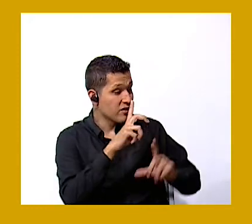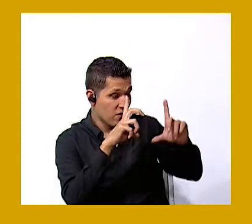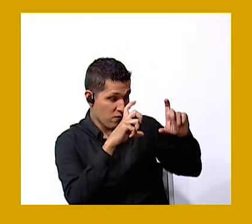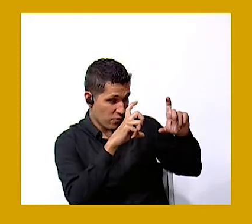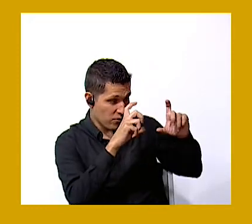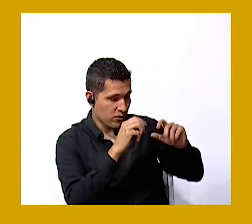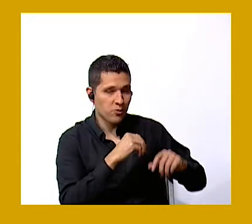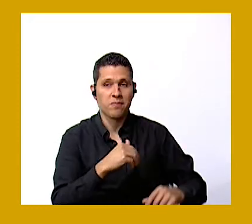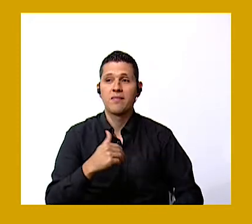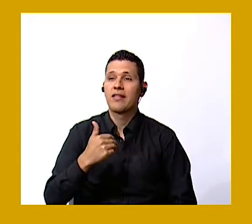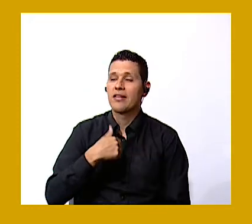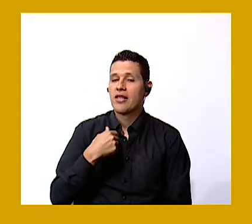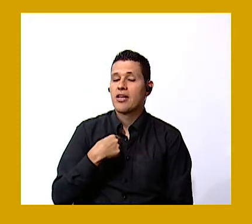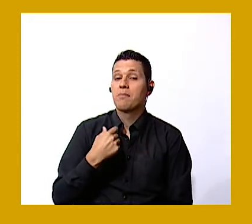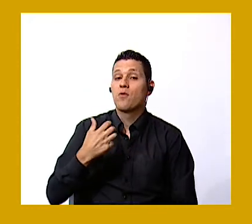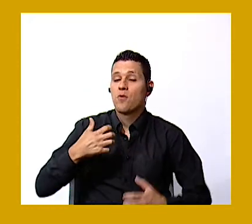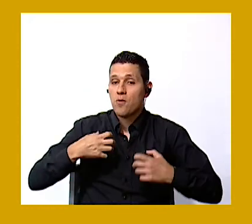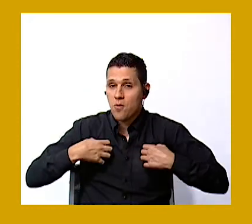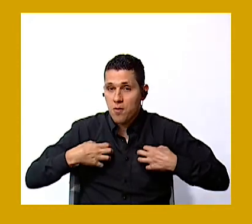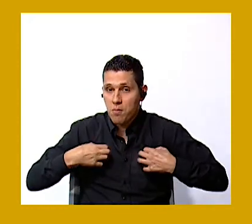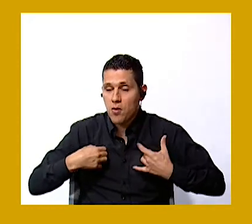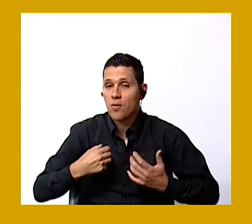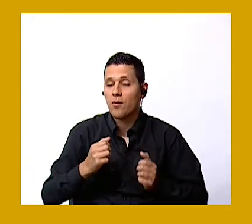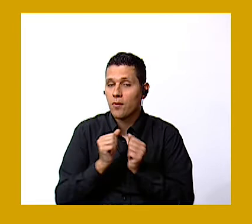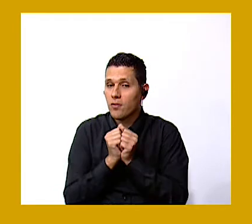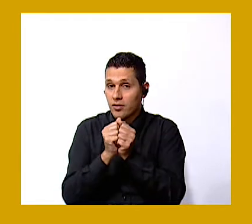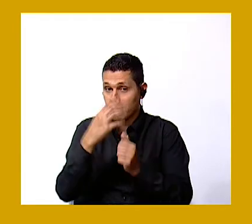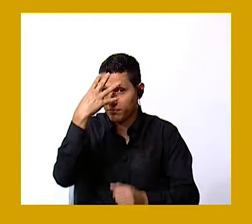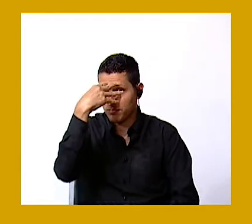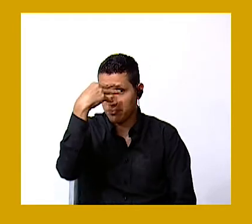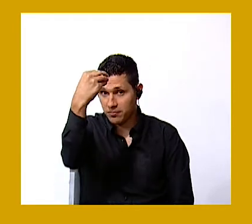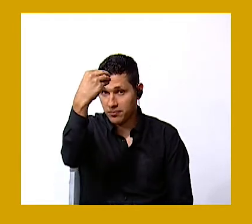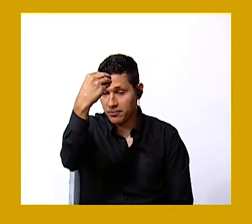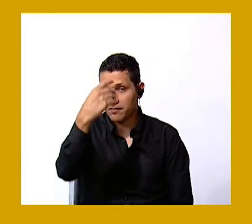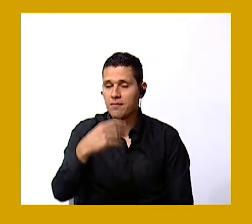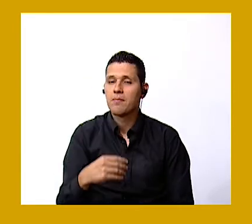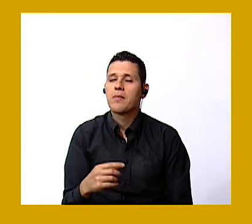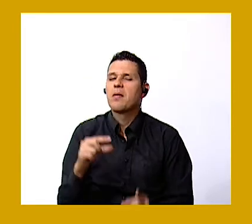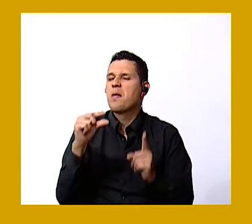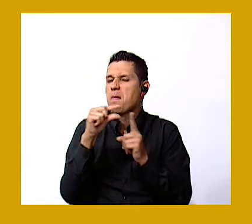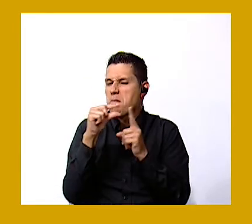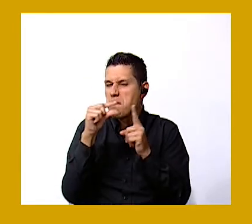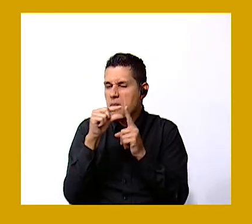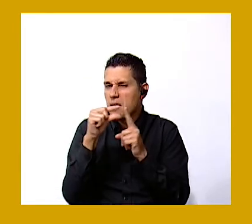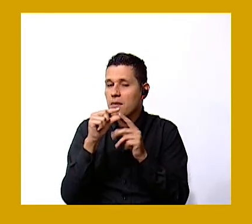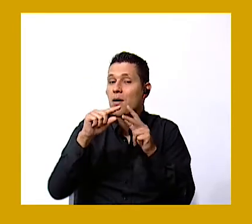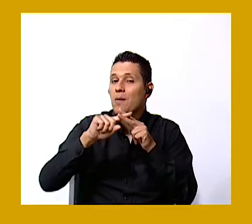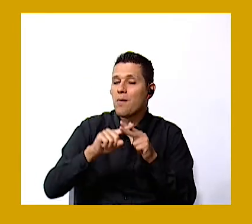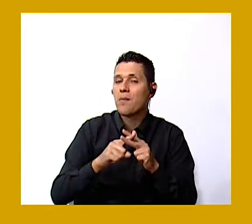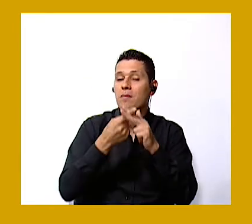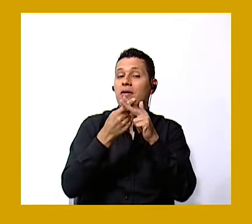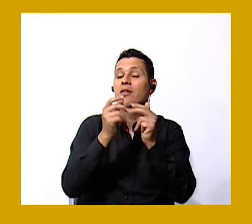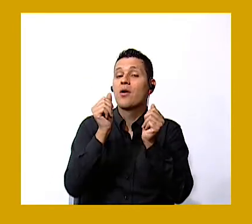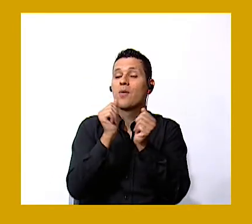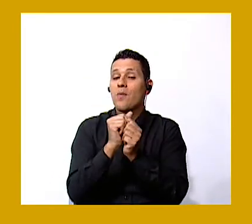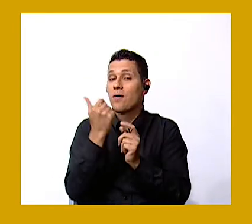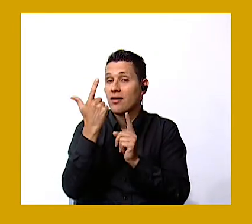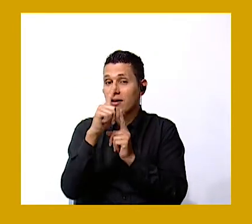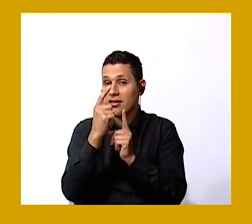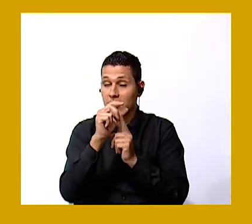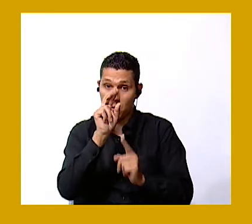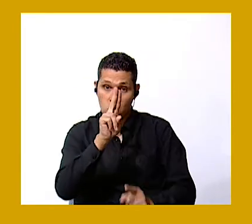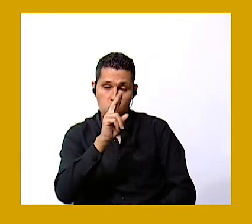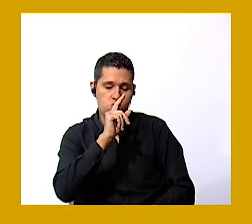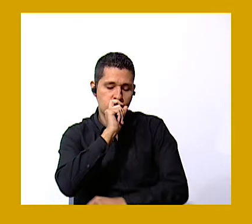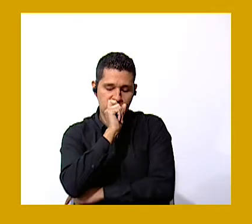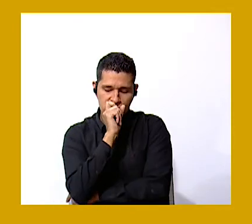monkey and an unicorn what word begins with letter u let